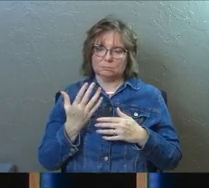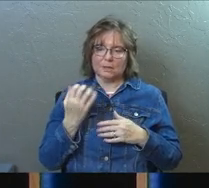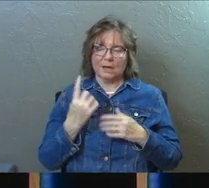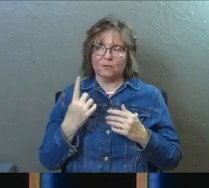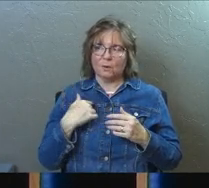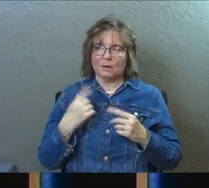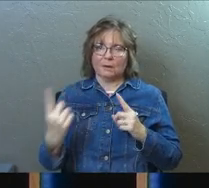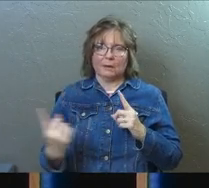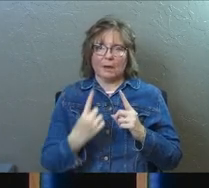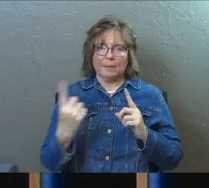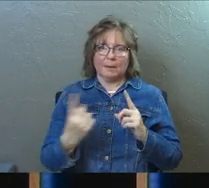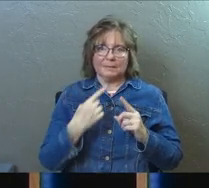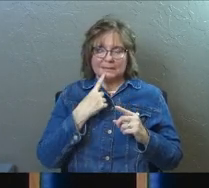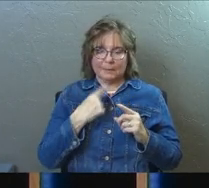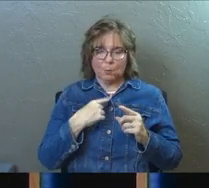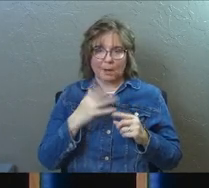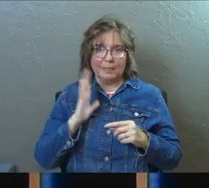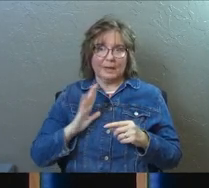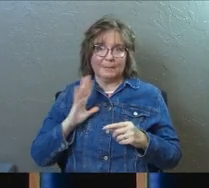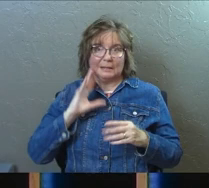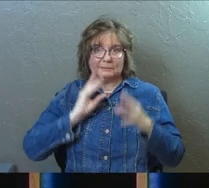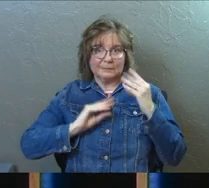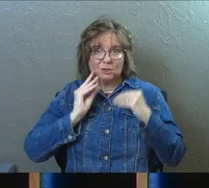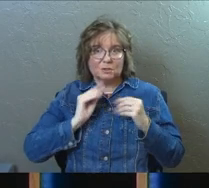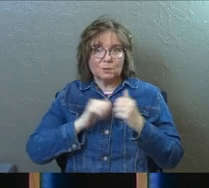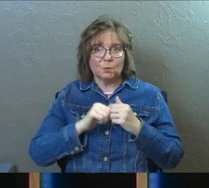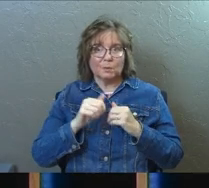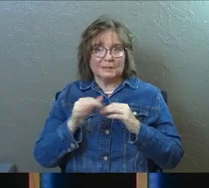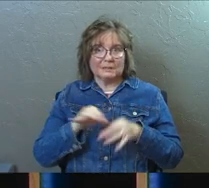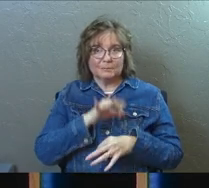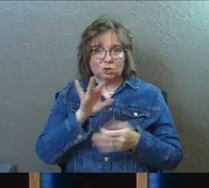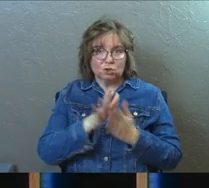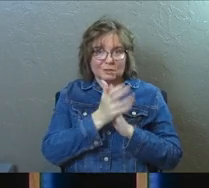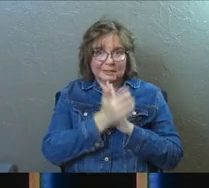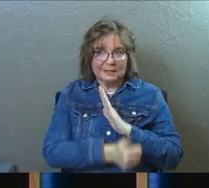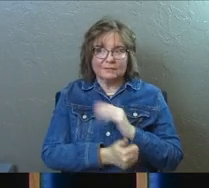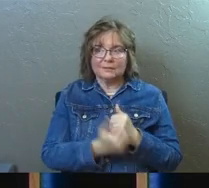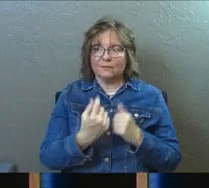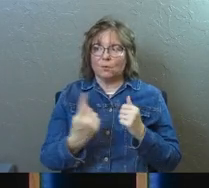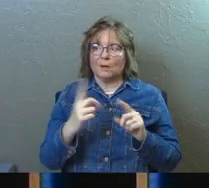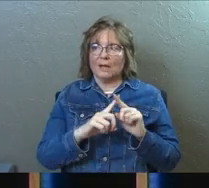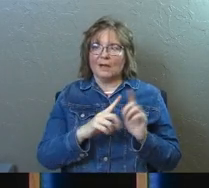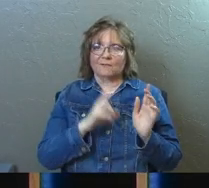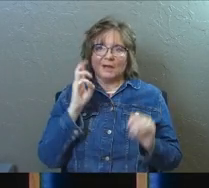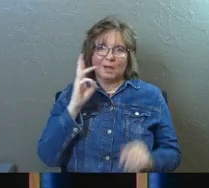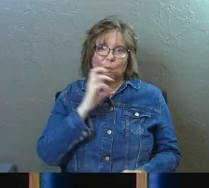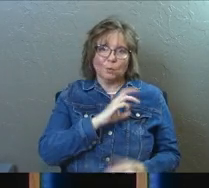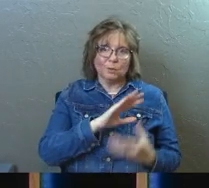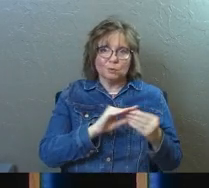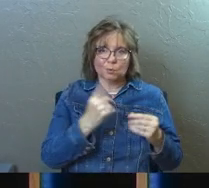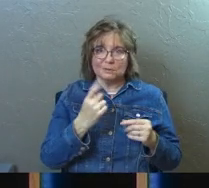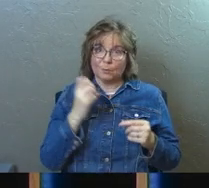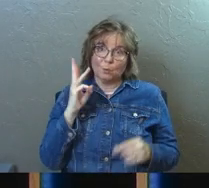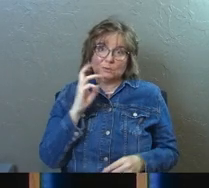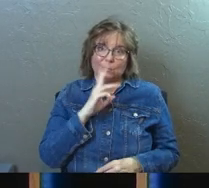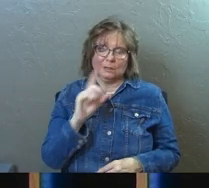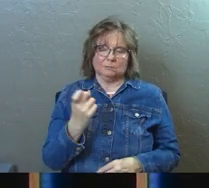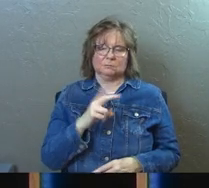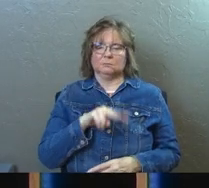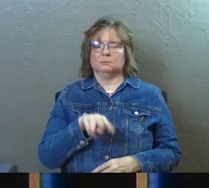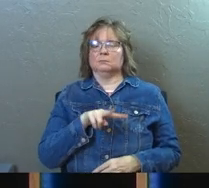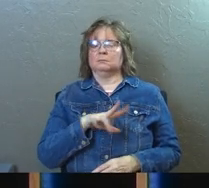everybody's coming up to me afterward, tell me what their past is with spiritual gifts. Everybody's got a, a weird story where somebody was weird.